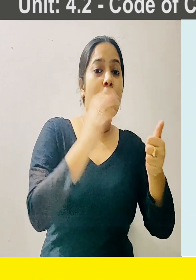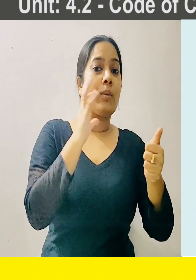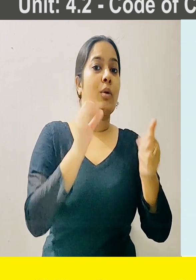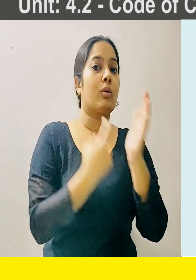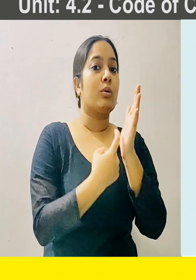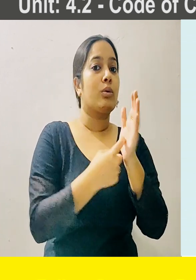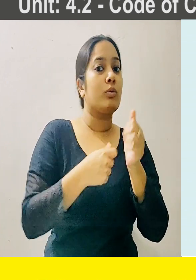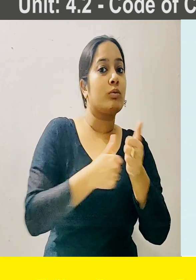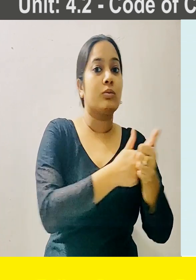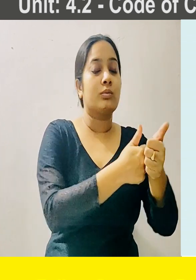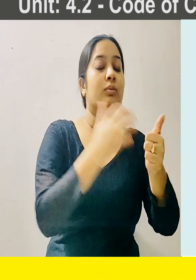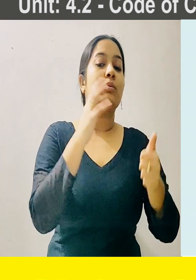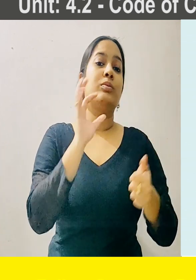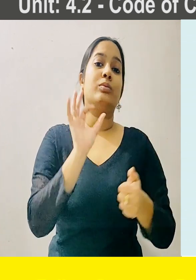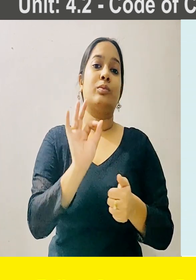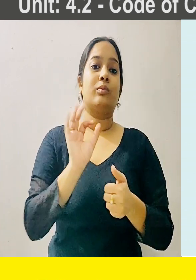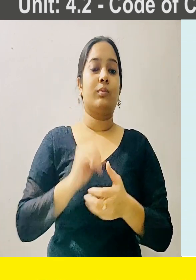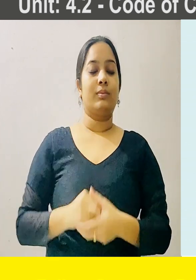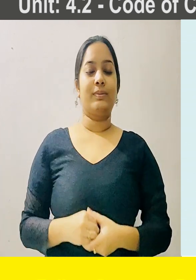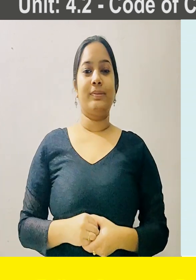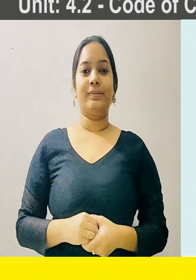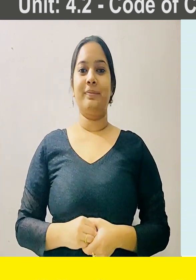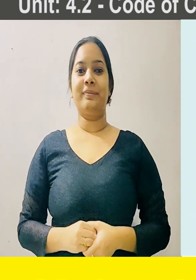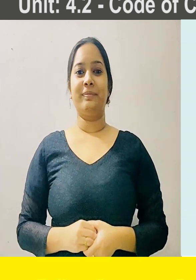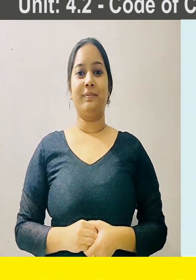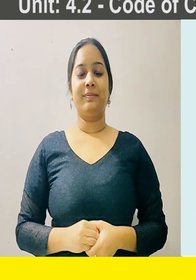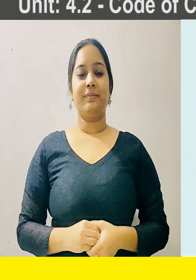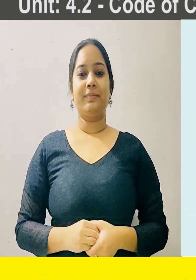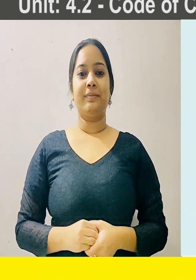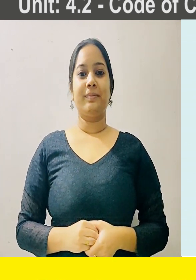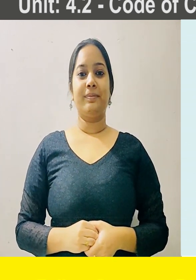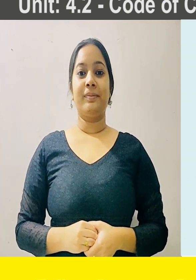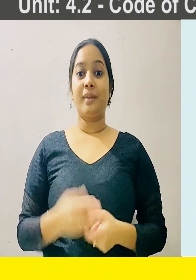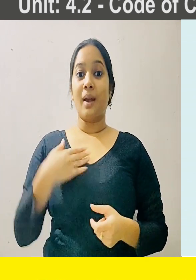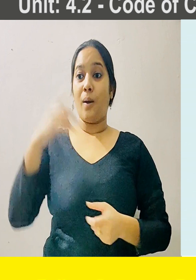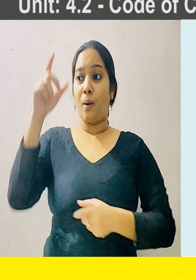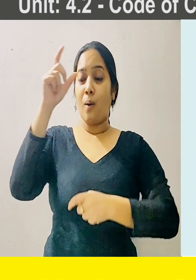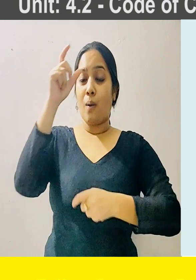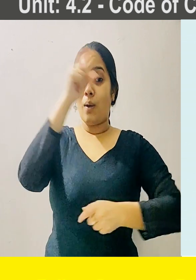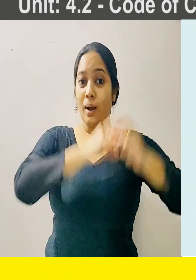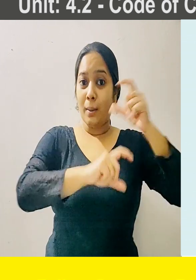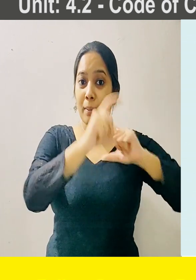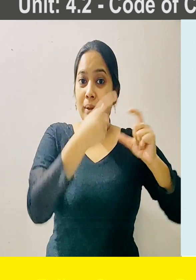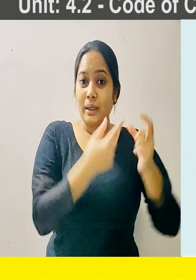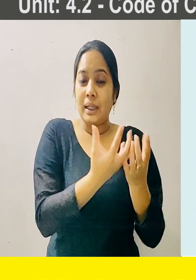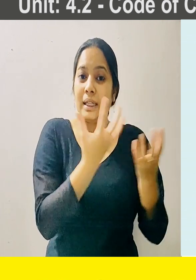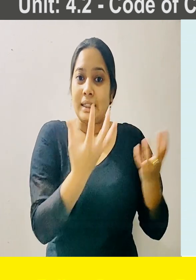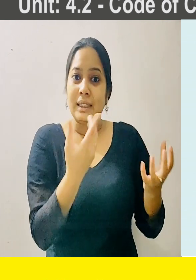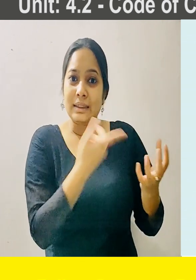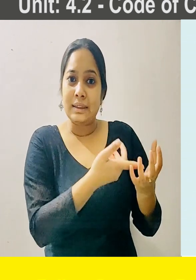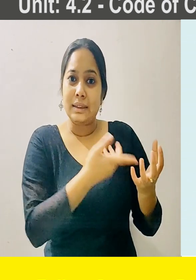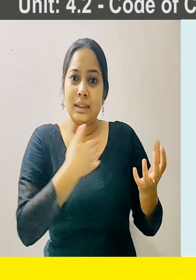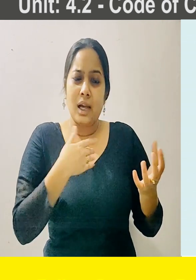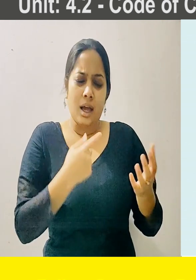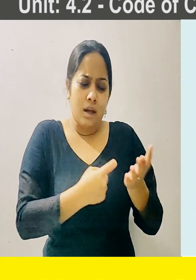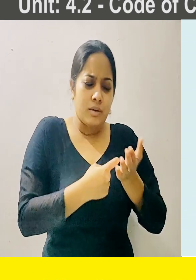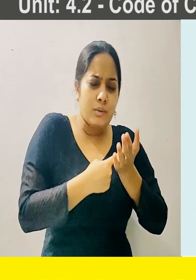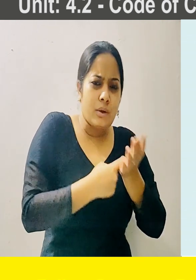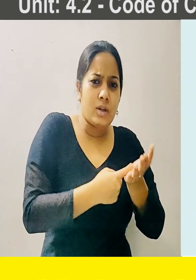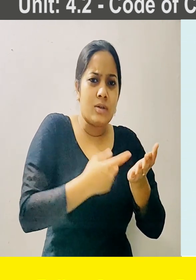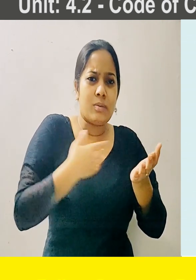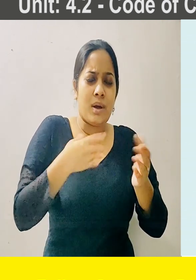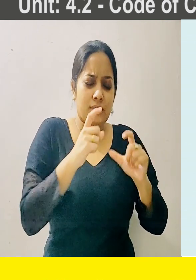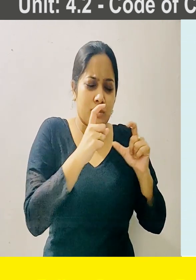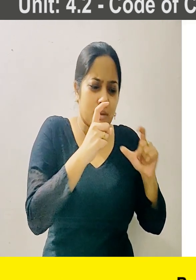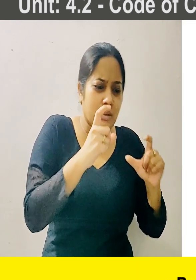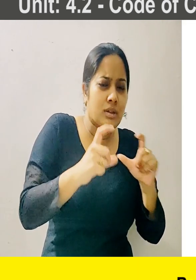metric set for executive of the job rule. Handle company property with honesty and